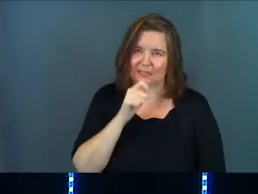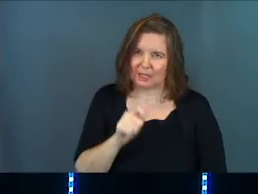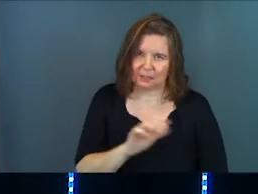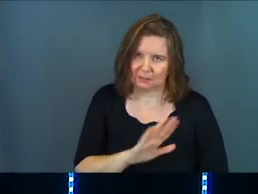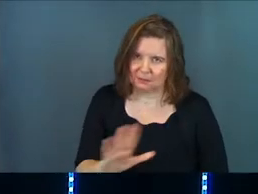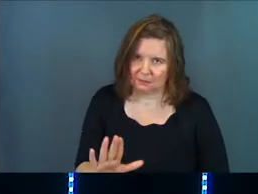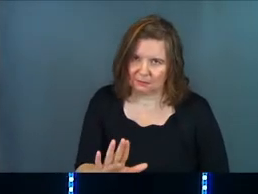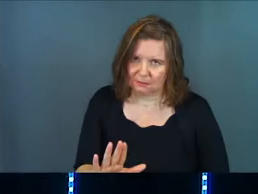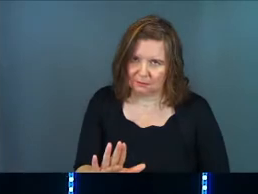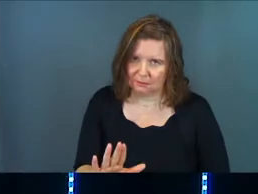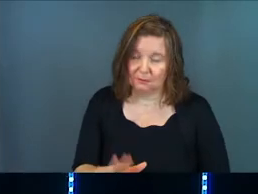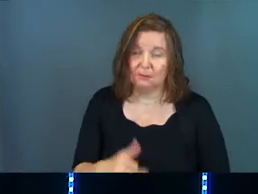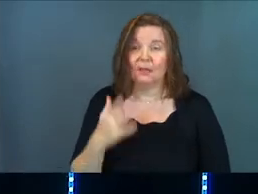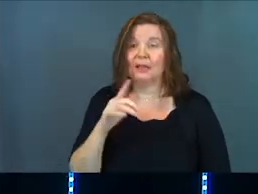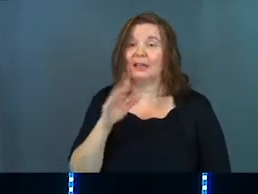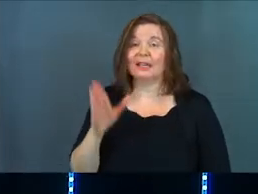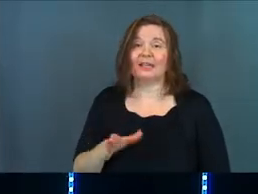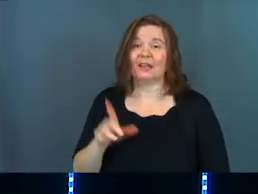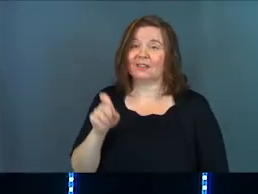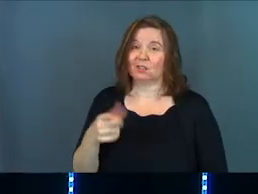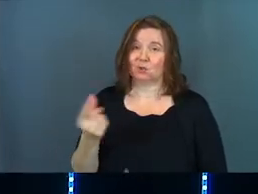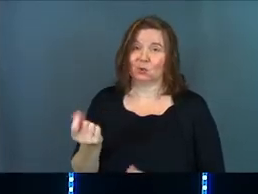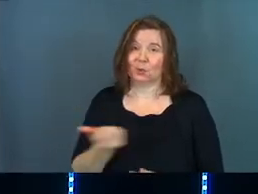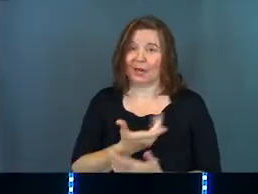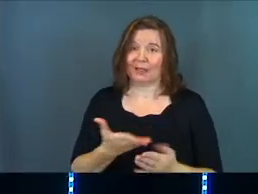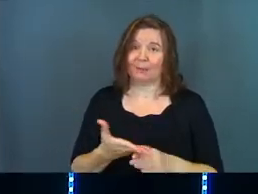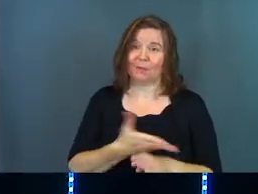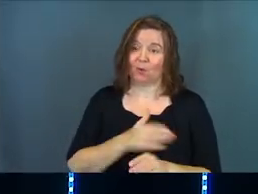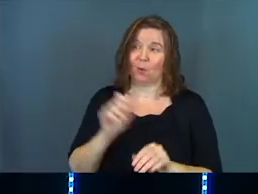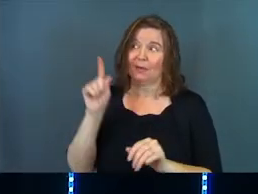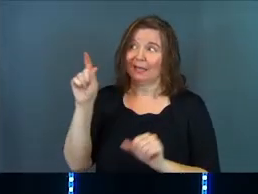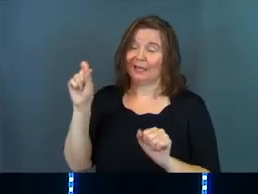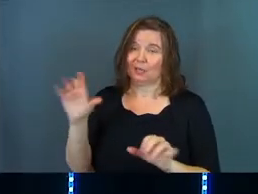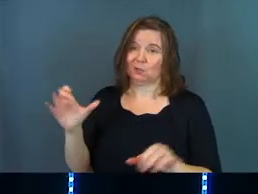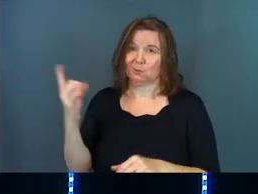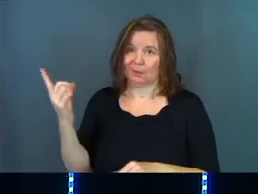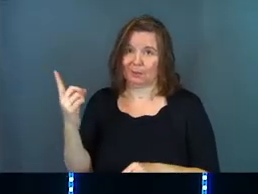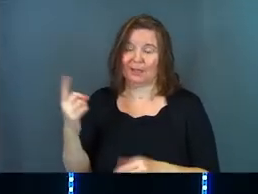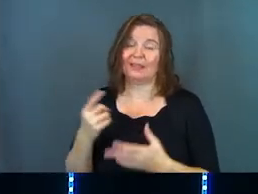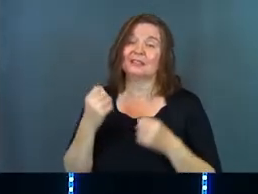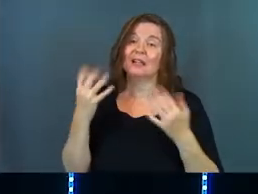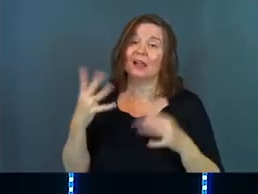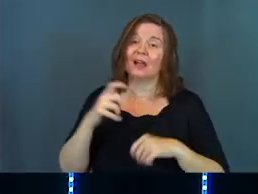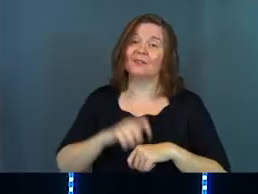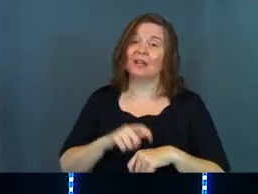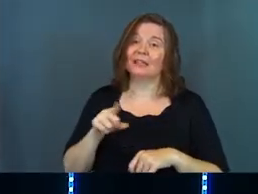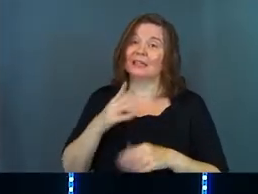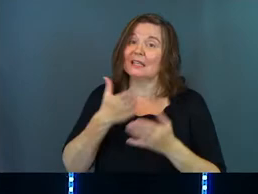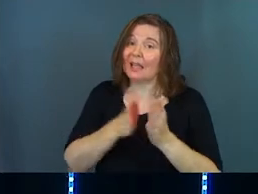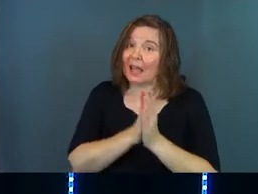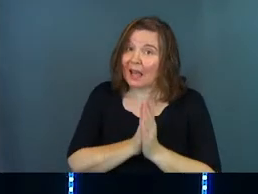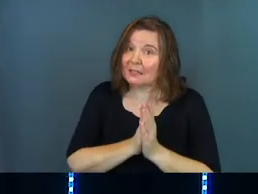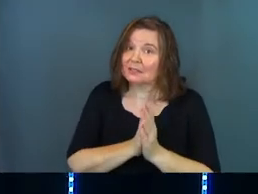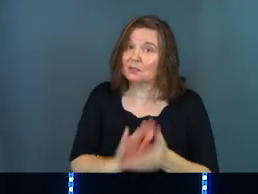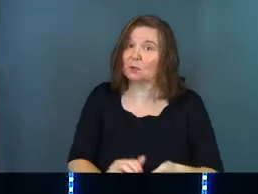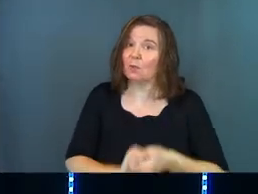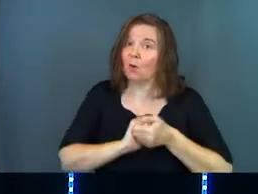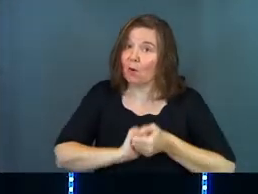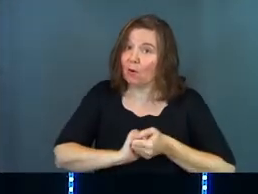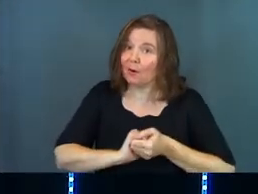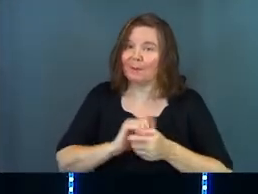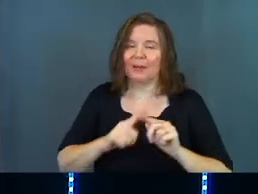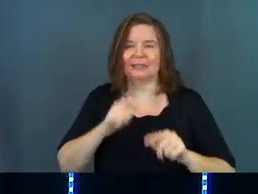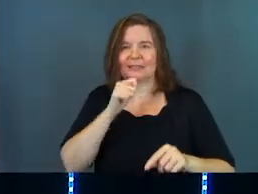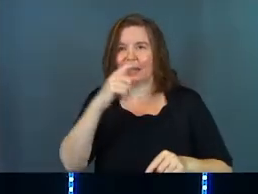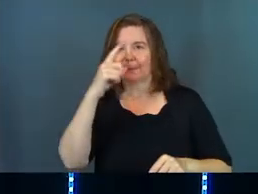doesn't. God never needs you to do a thing before he can do a thing. There's a lot of times he asks them to partner with him,